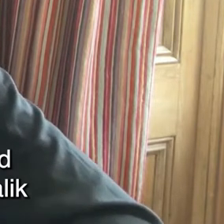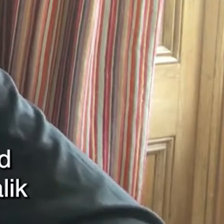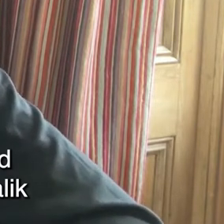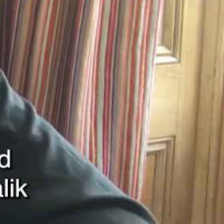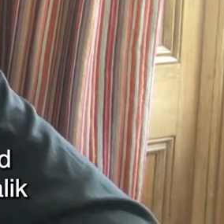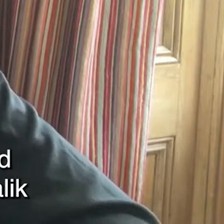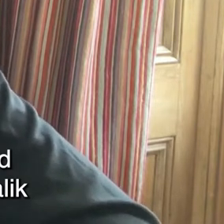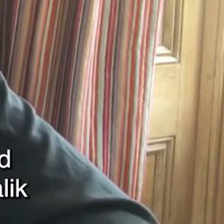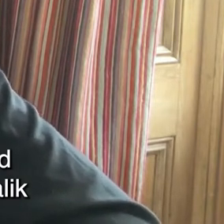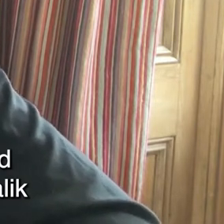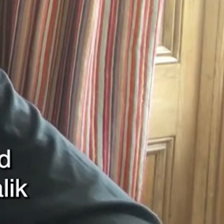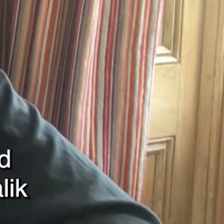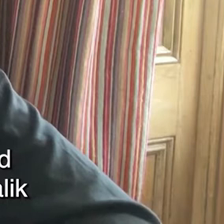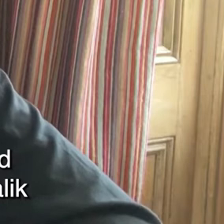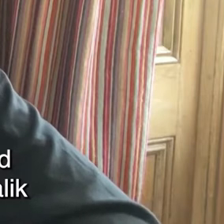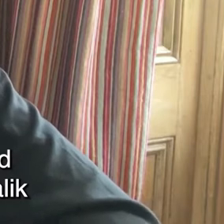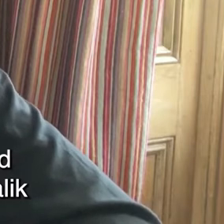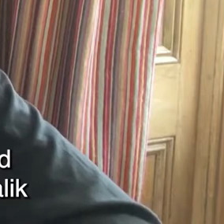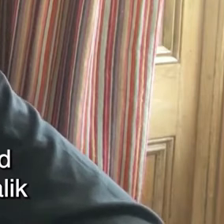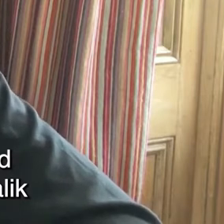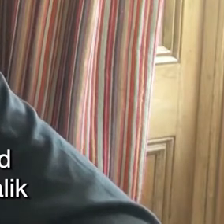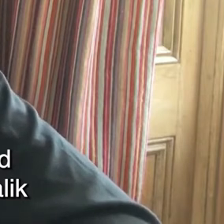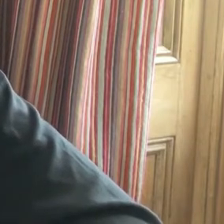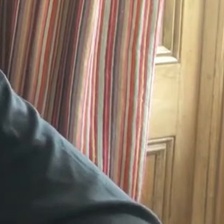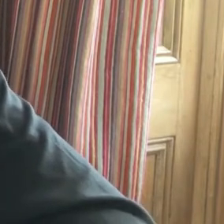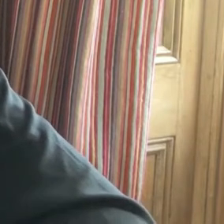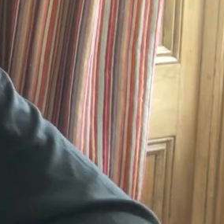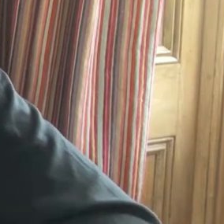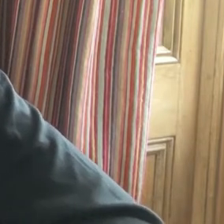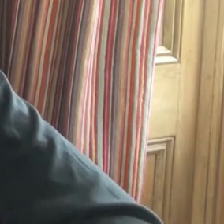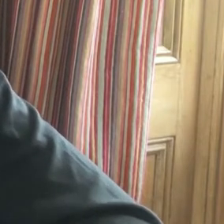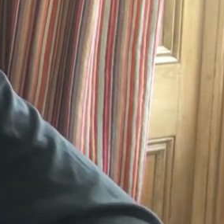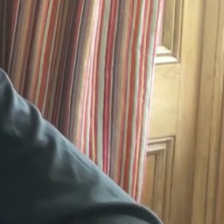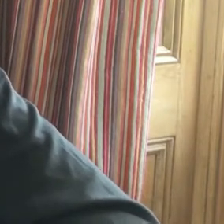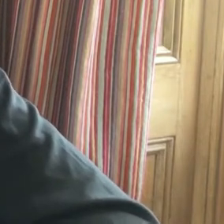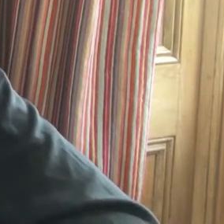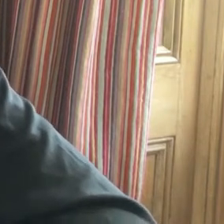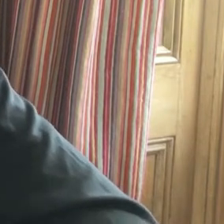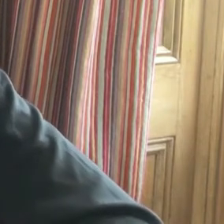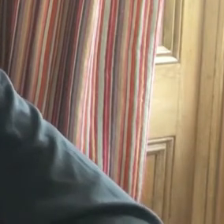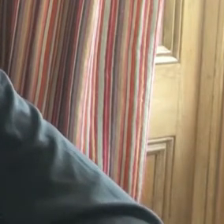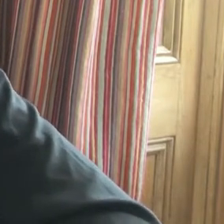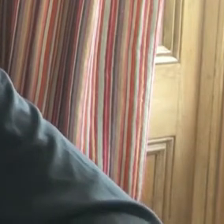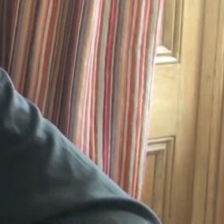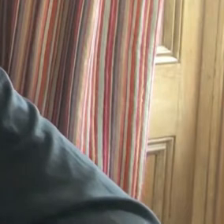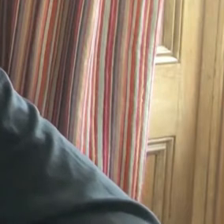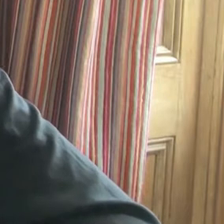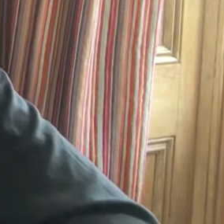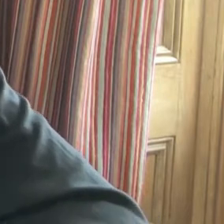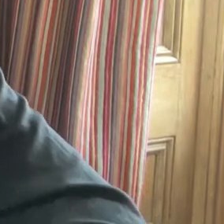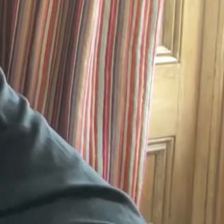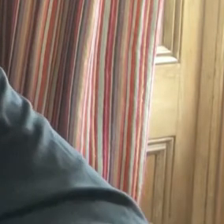Imperialism Shaped Modern Britain, Satnam Sangira and Nazreen Malik, author of We Need New Stories,